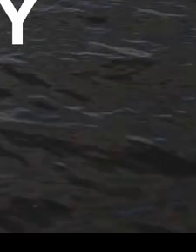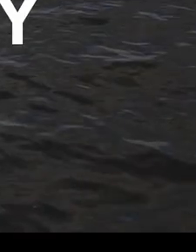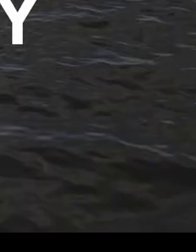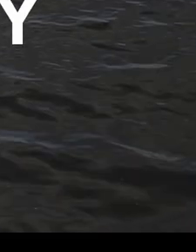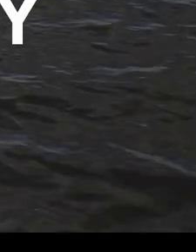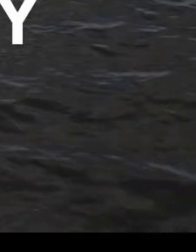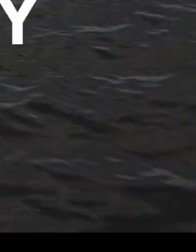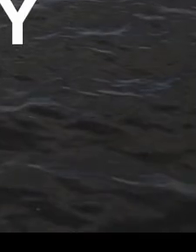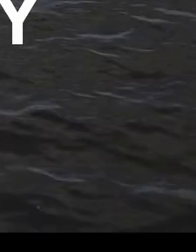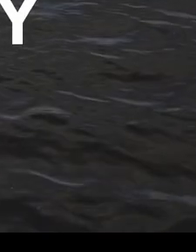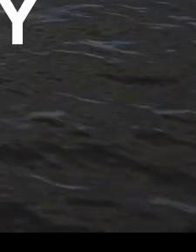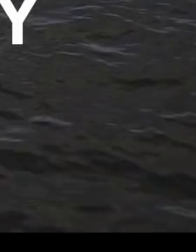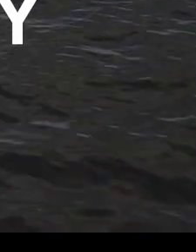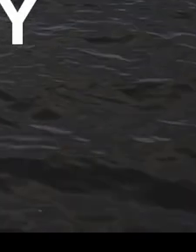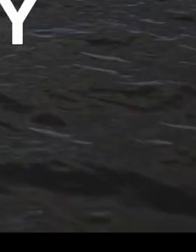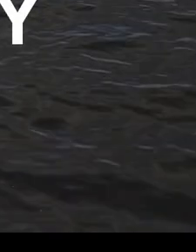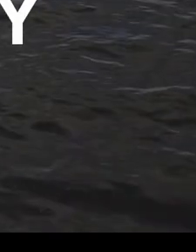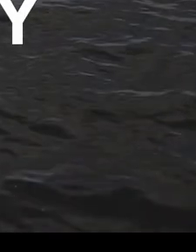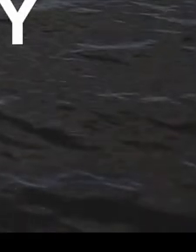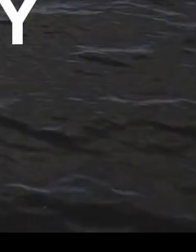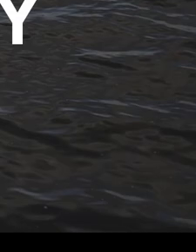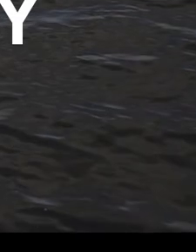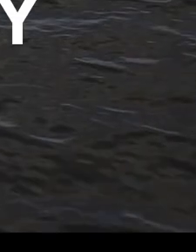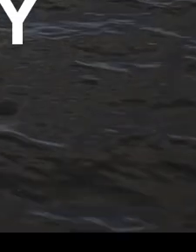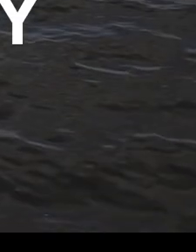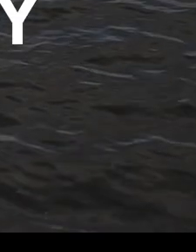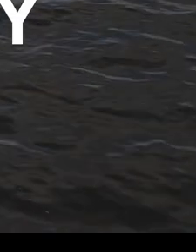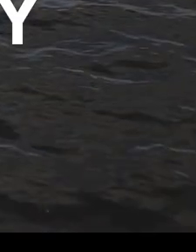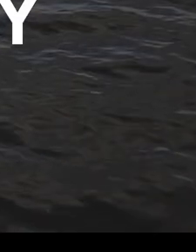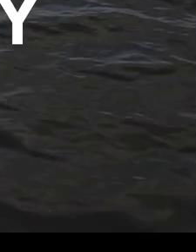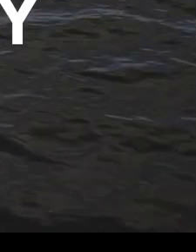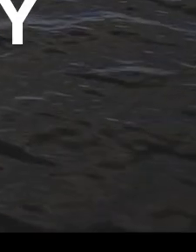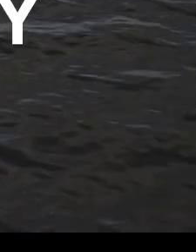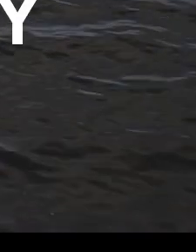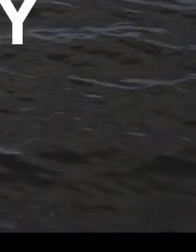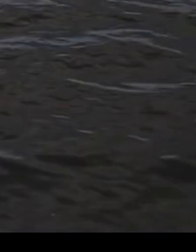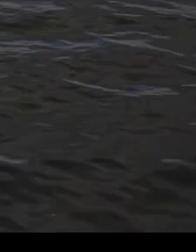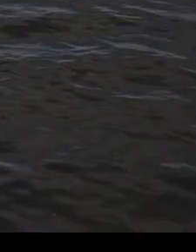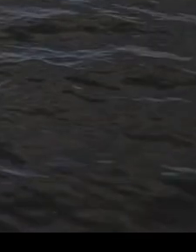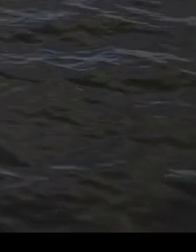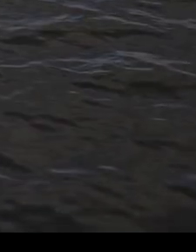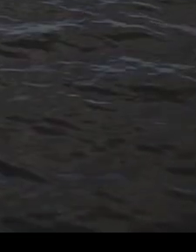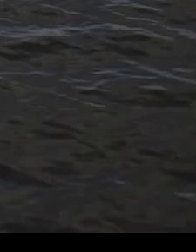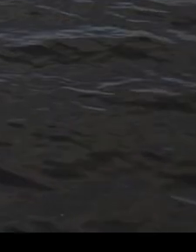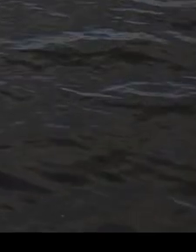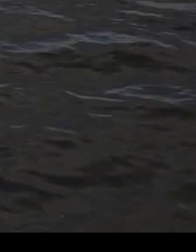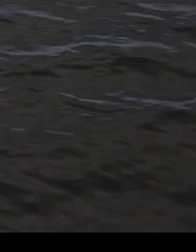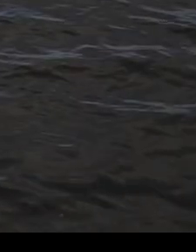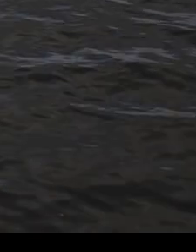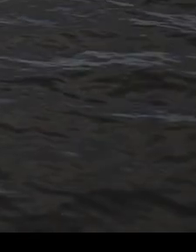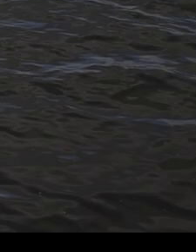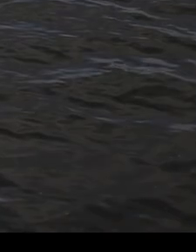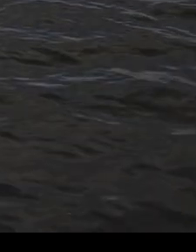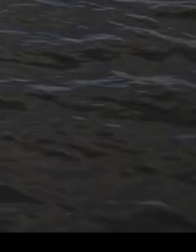Assistant Director and Access Support, Francoise Harvey. Dress Consultant